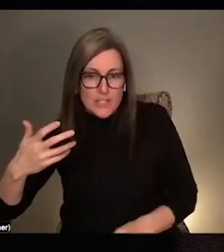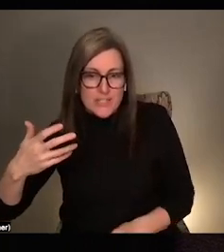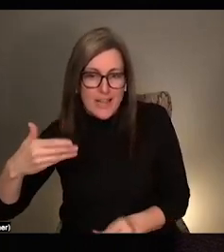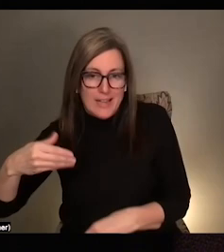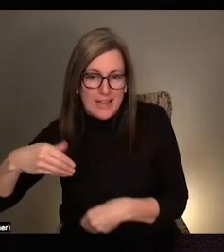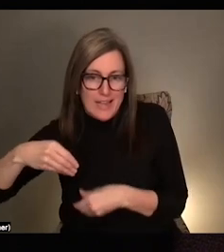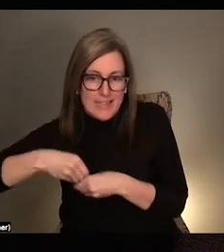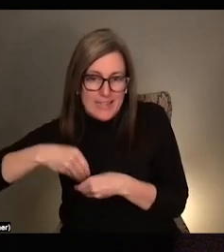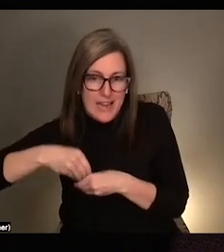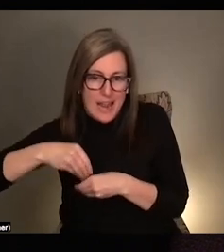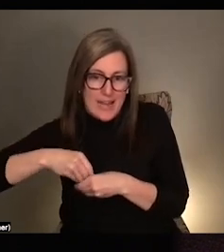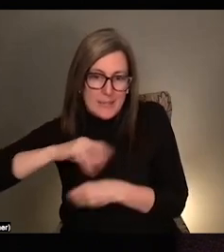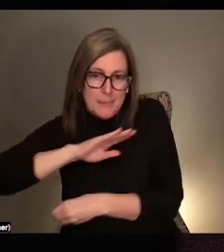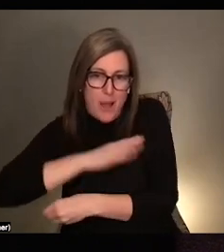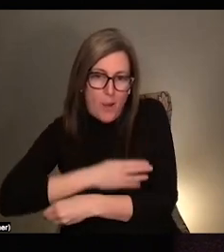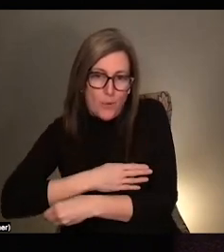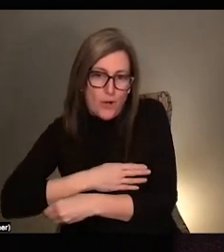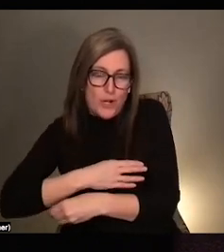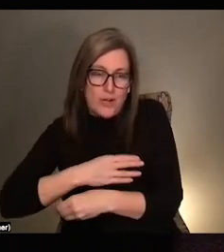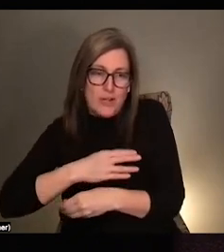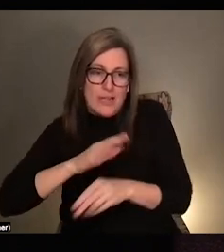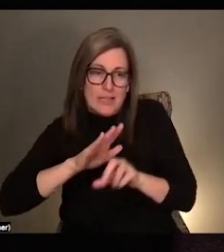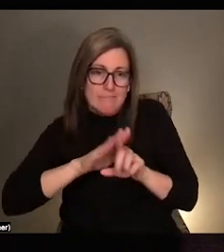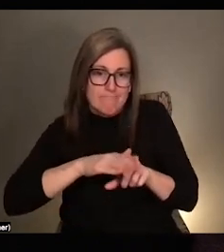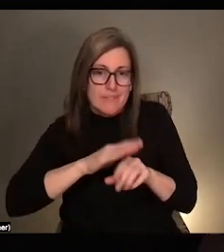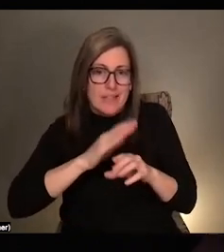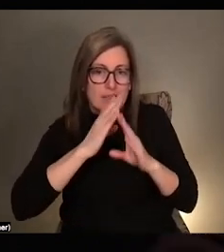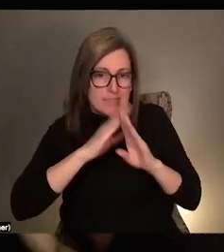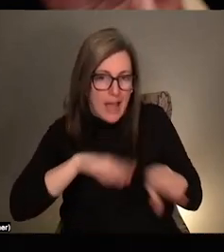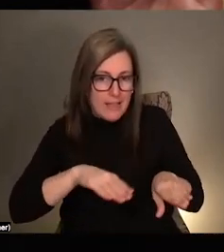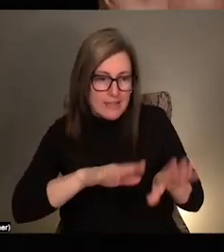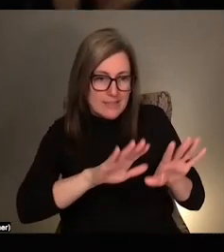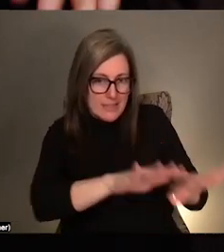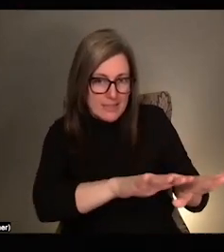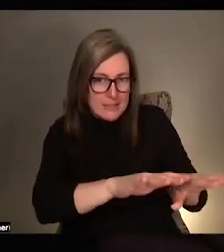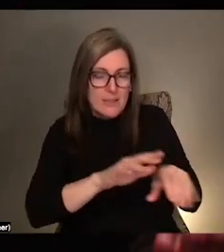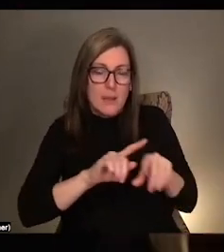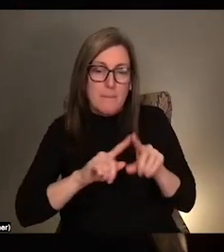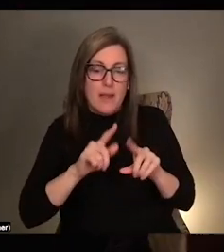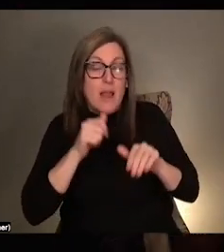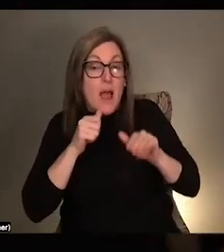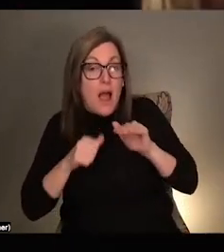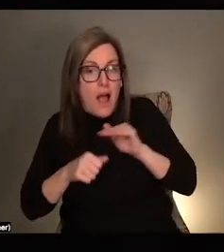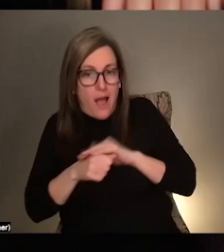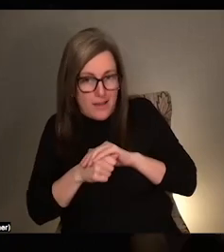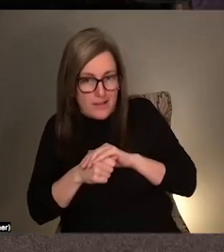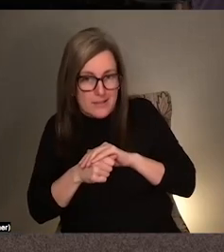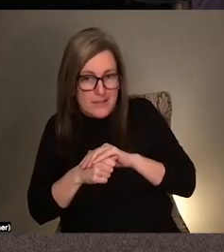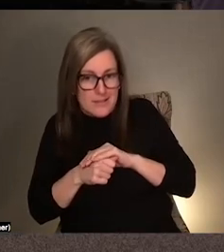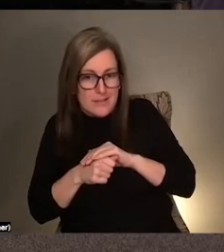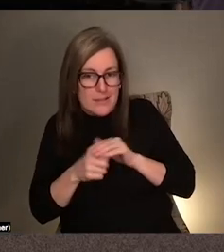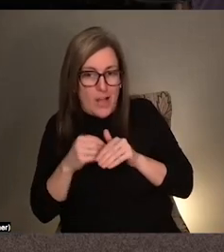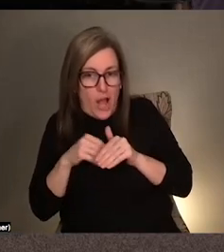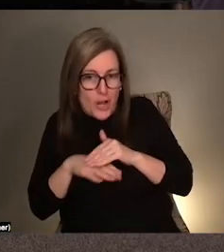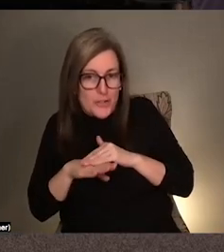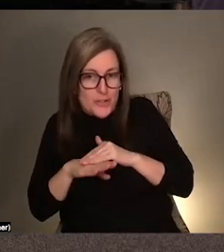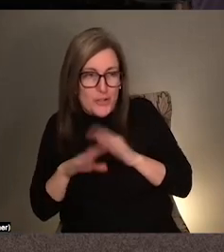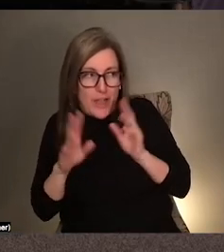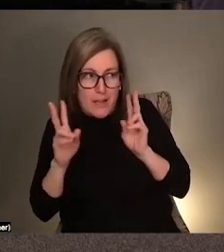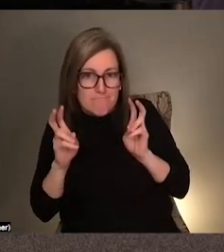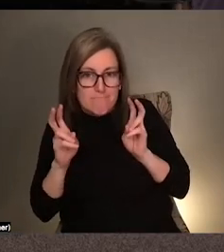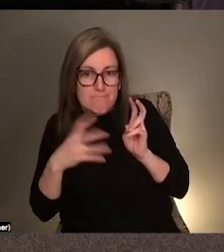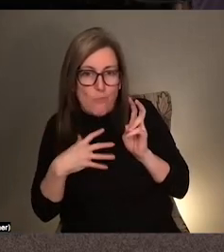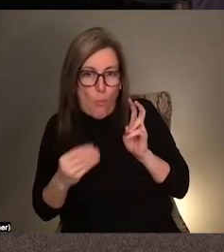in like, not silencing, but in like being able to like hide underneath white noise